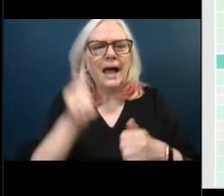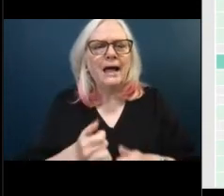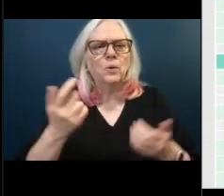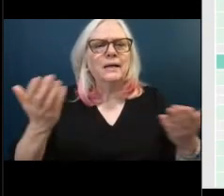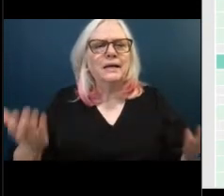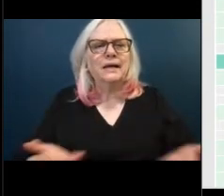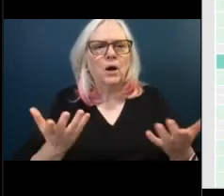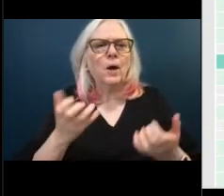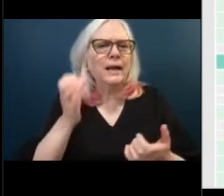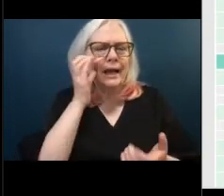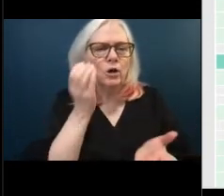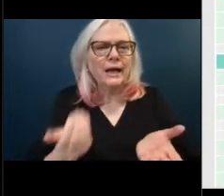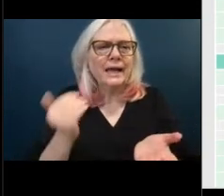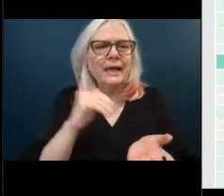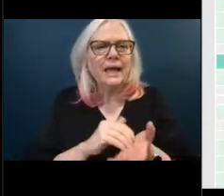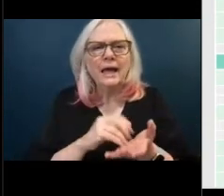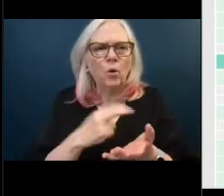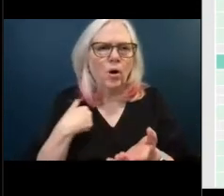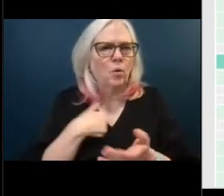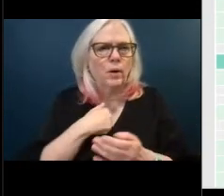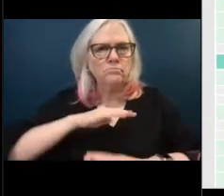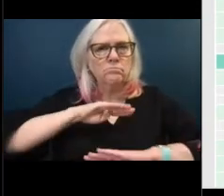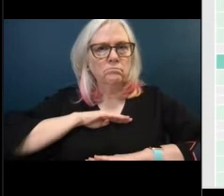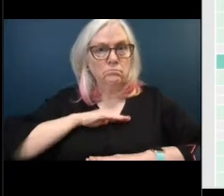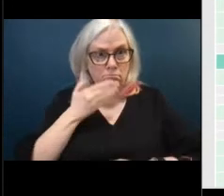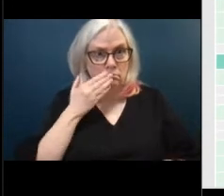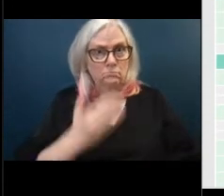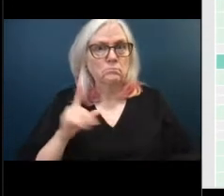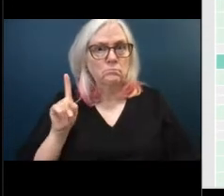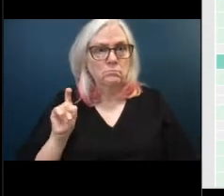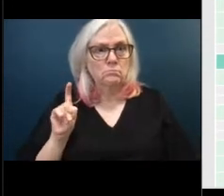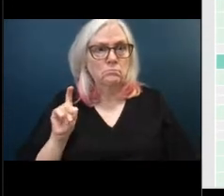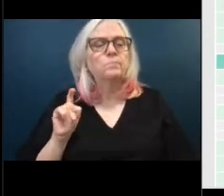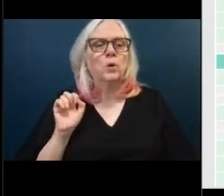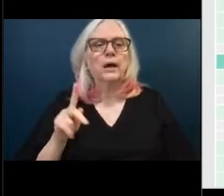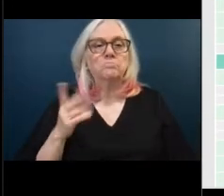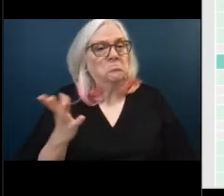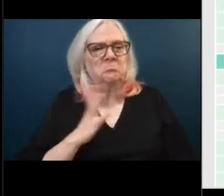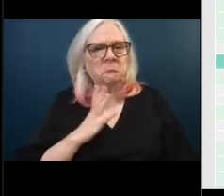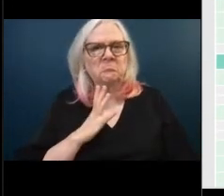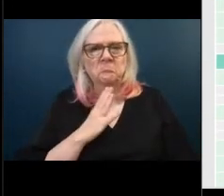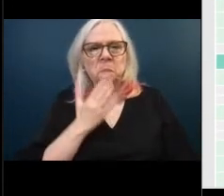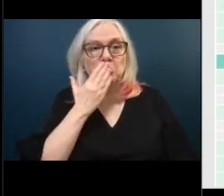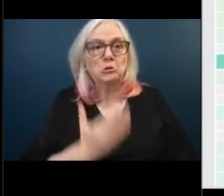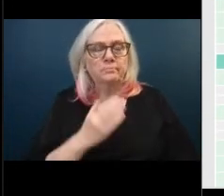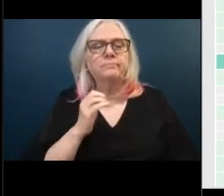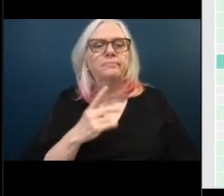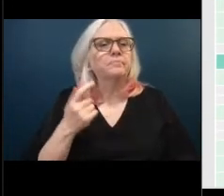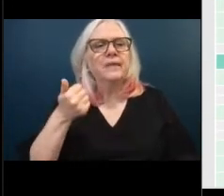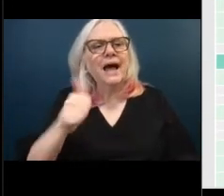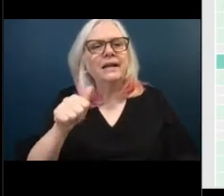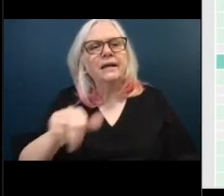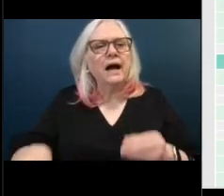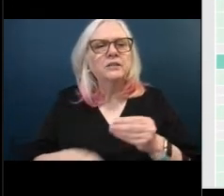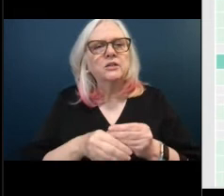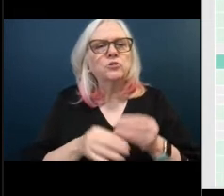would like to hear it again or are we good we're good all right um did you have any additional comments mr rump or was